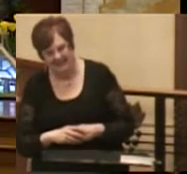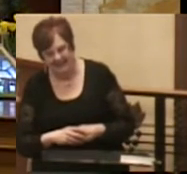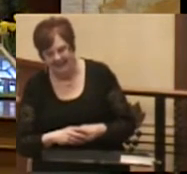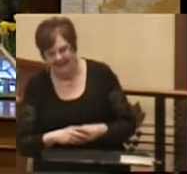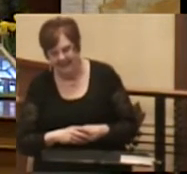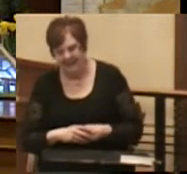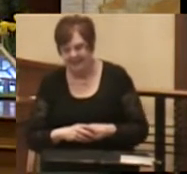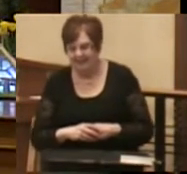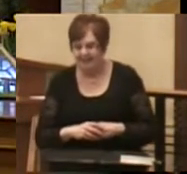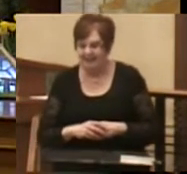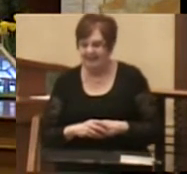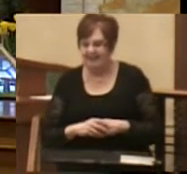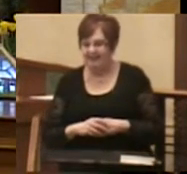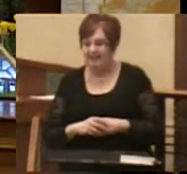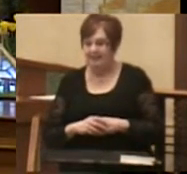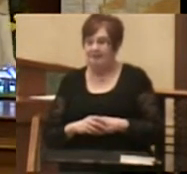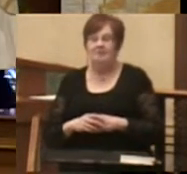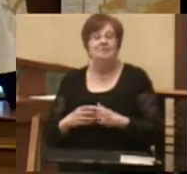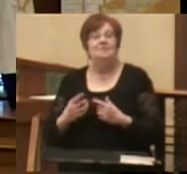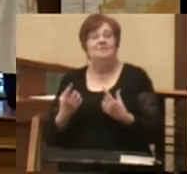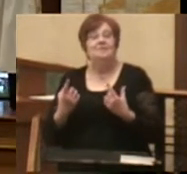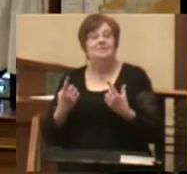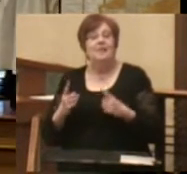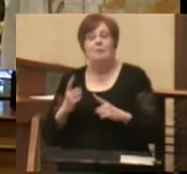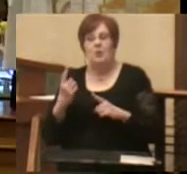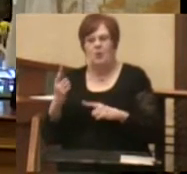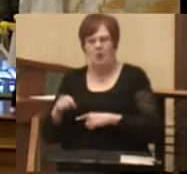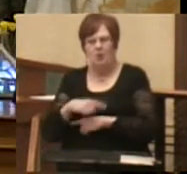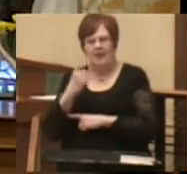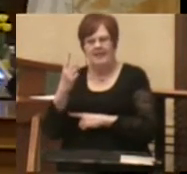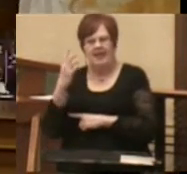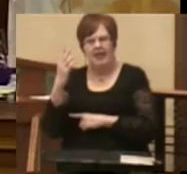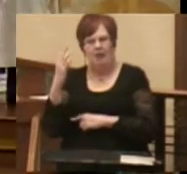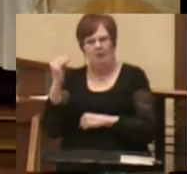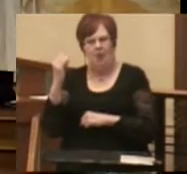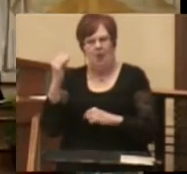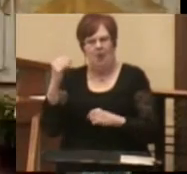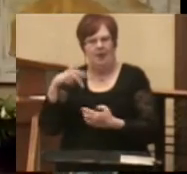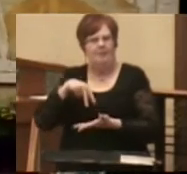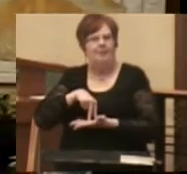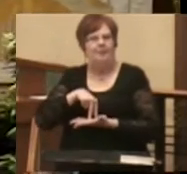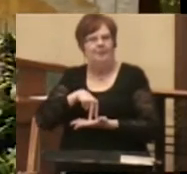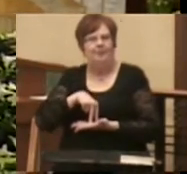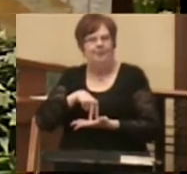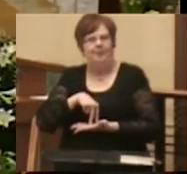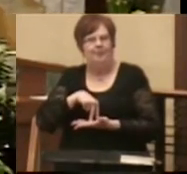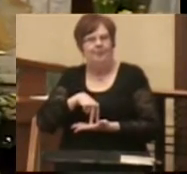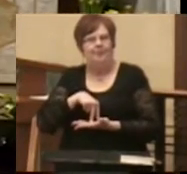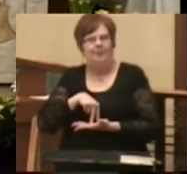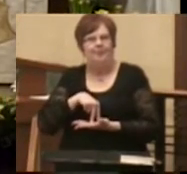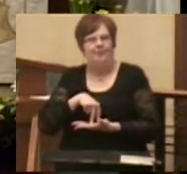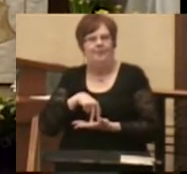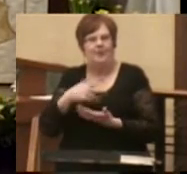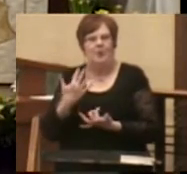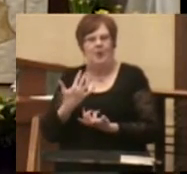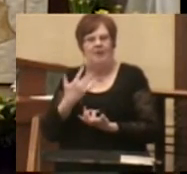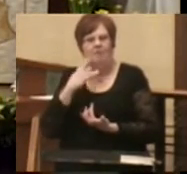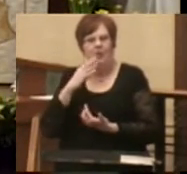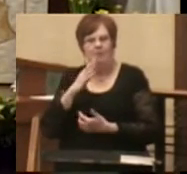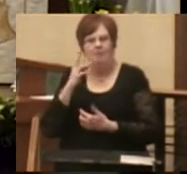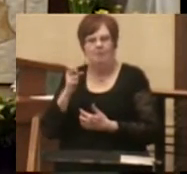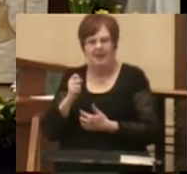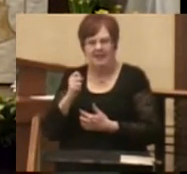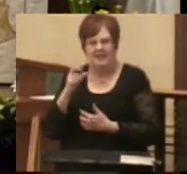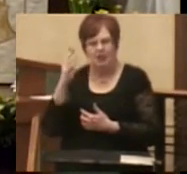One day a little boy was standing on the curb apparently waiting for a bus. A gentleman walked by and offered him some